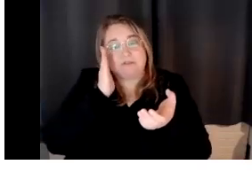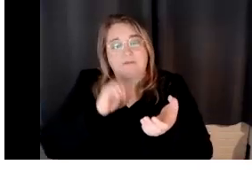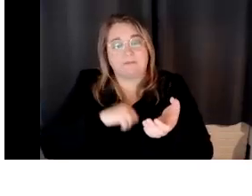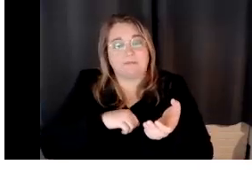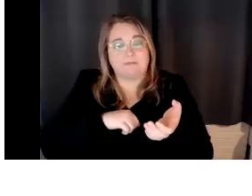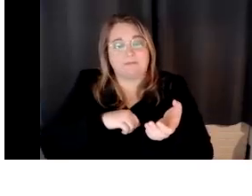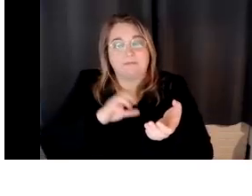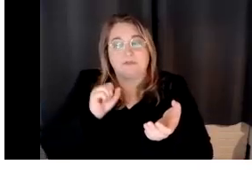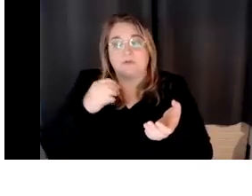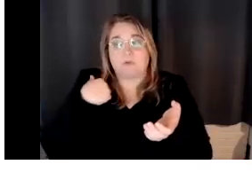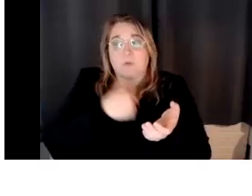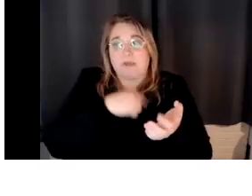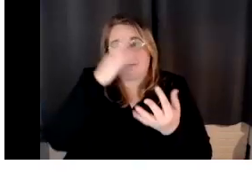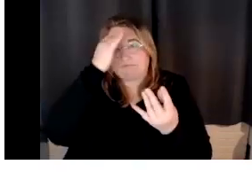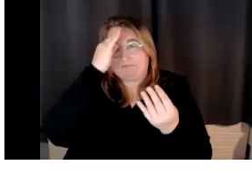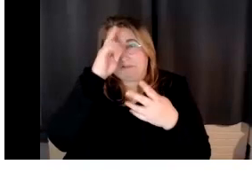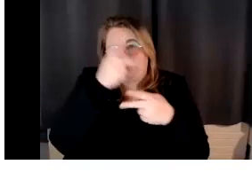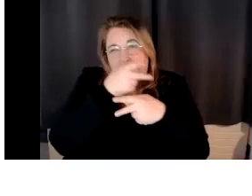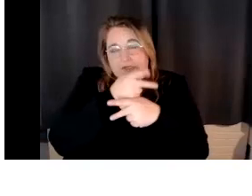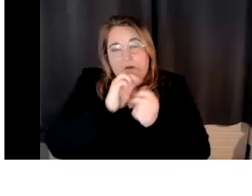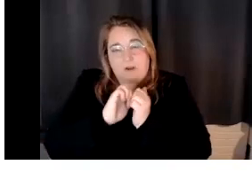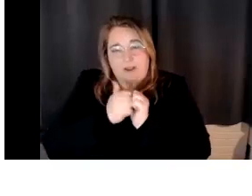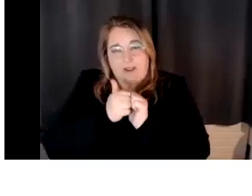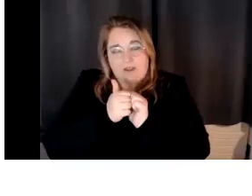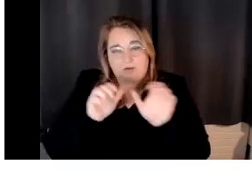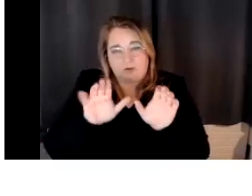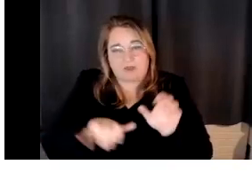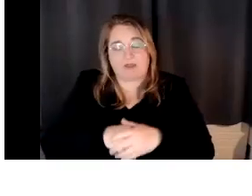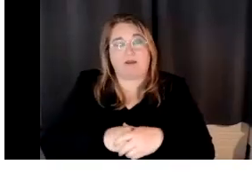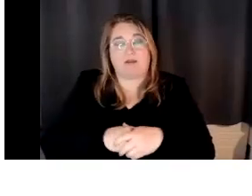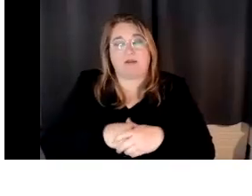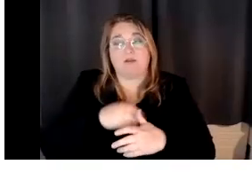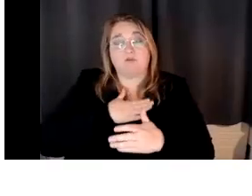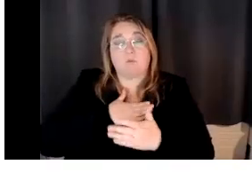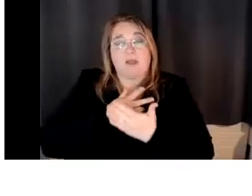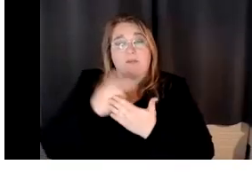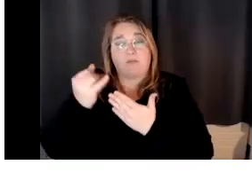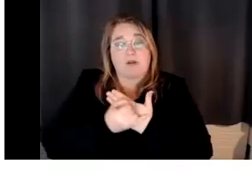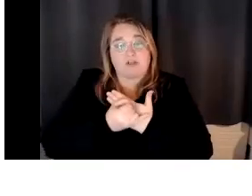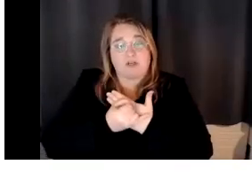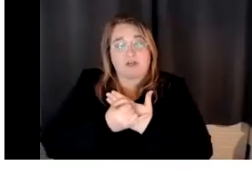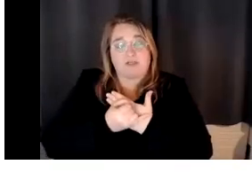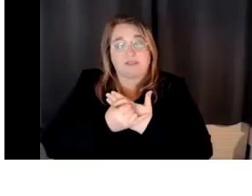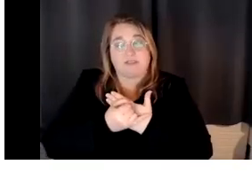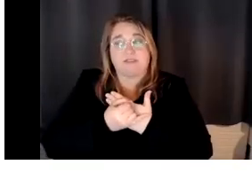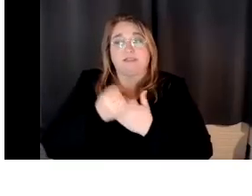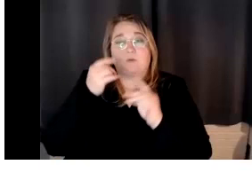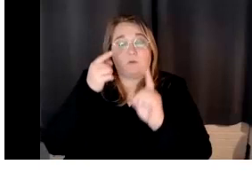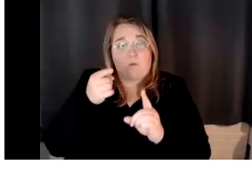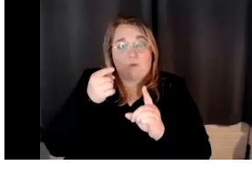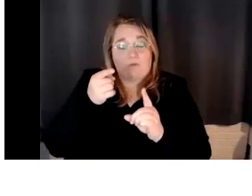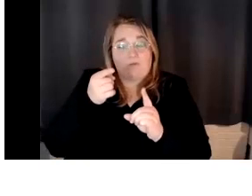My project was to, uh, uh, assemble the,